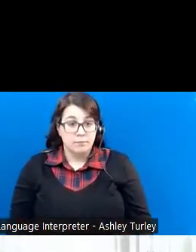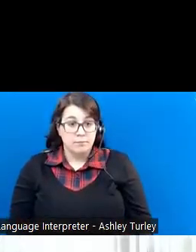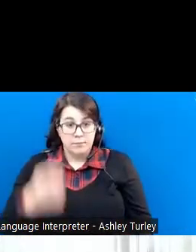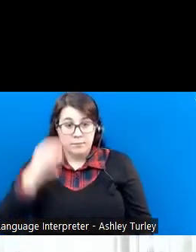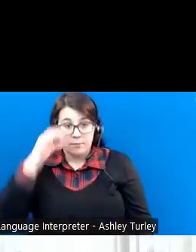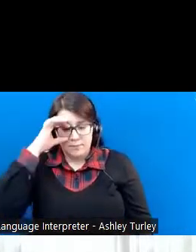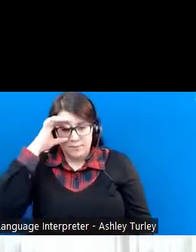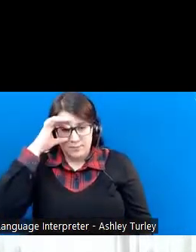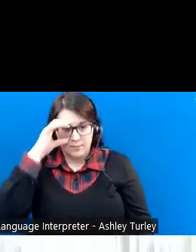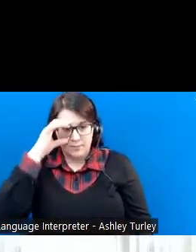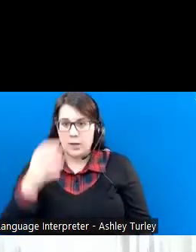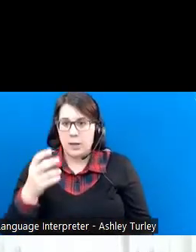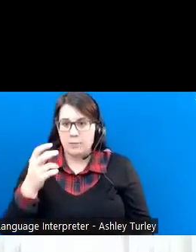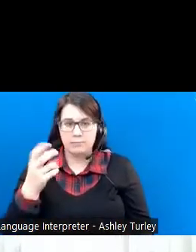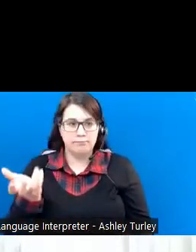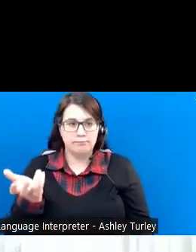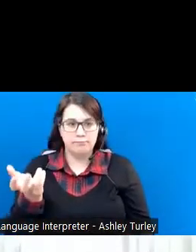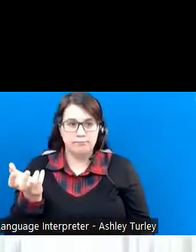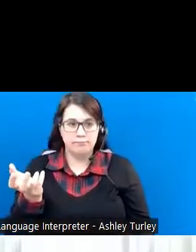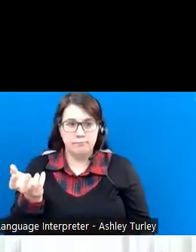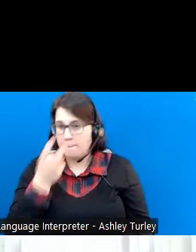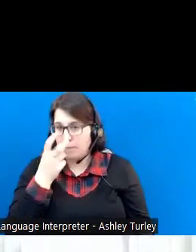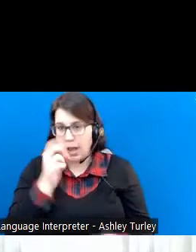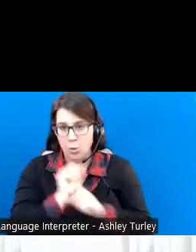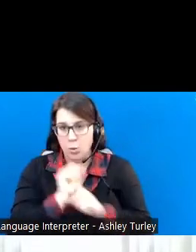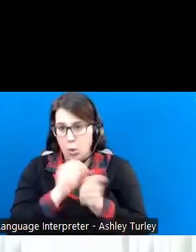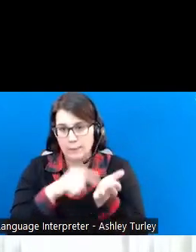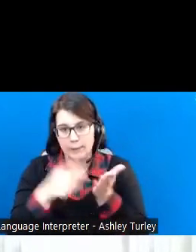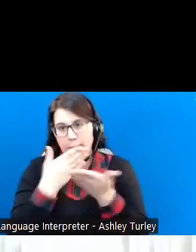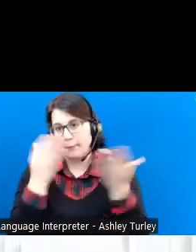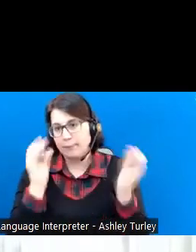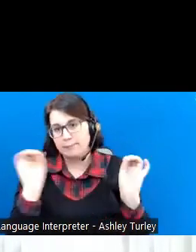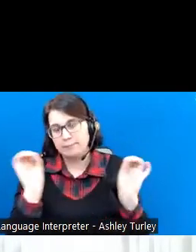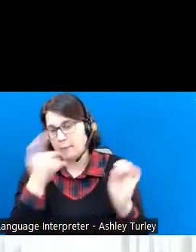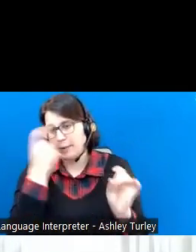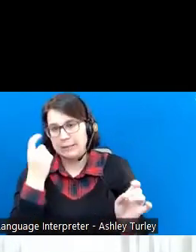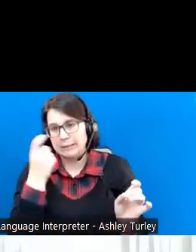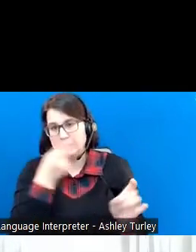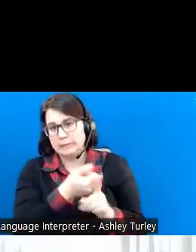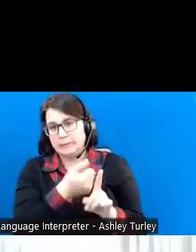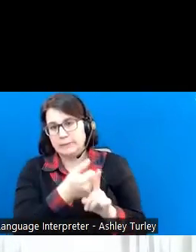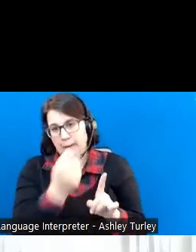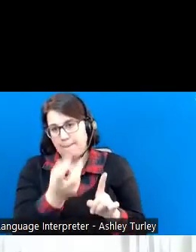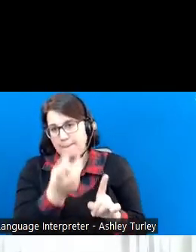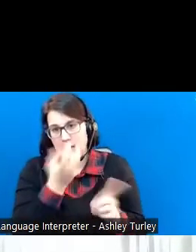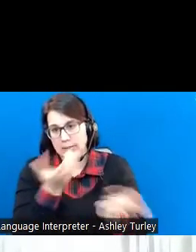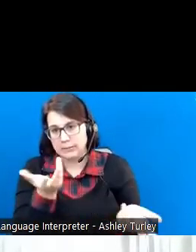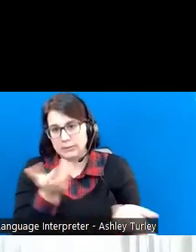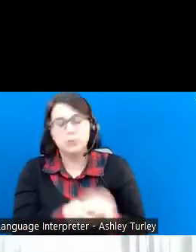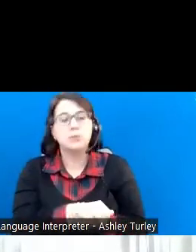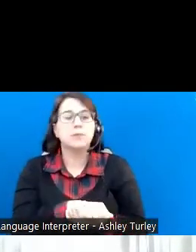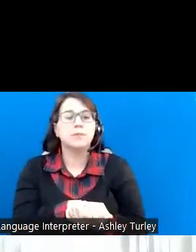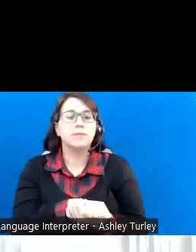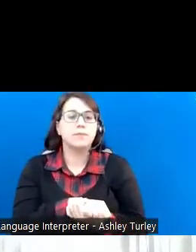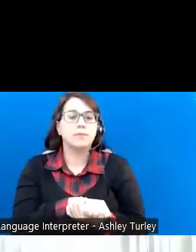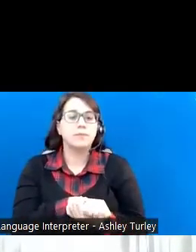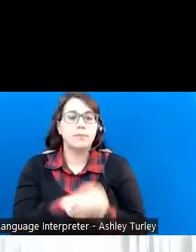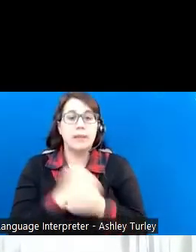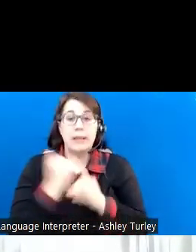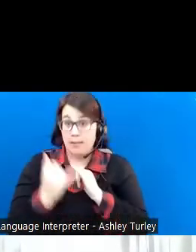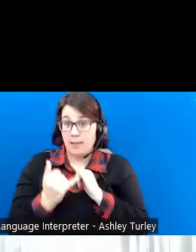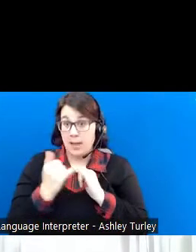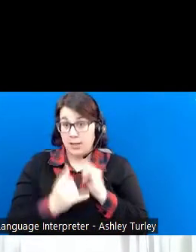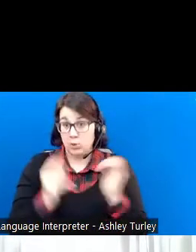any blind work expenses because Gabriel is not a blind individual. So the last thing we have to look